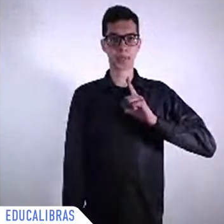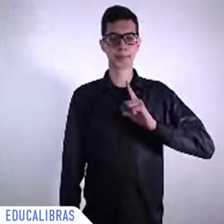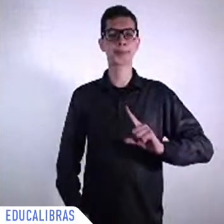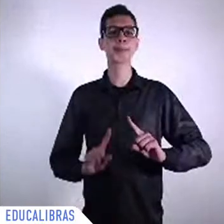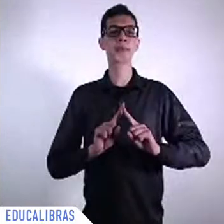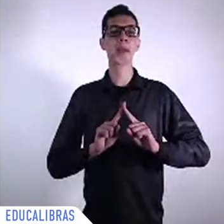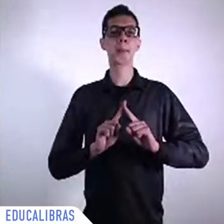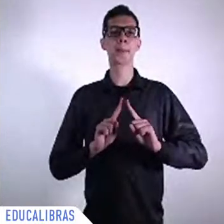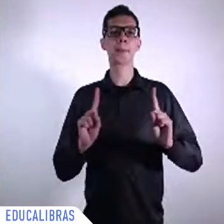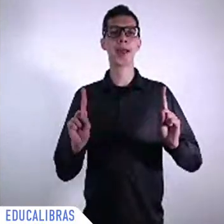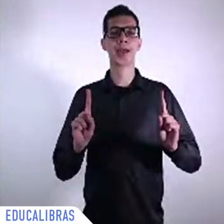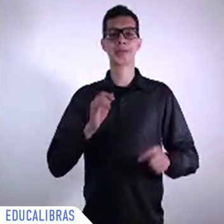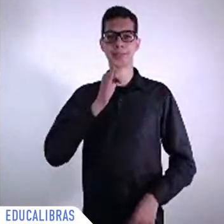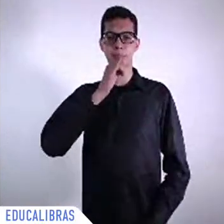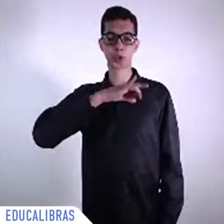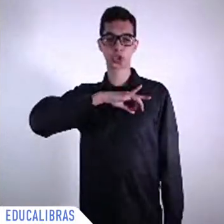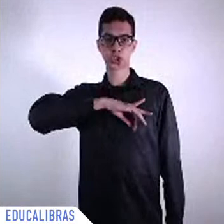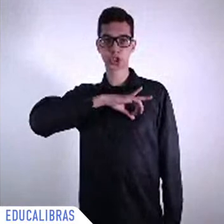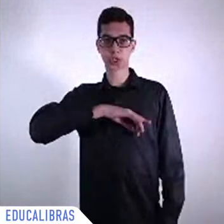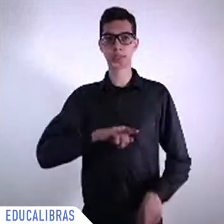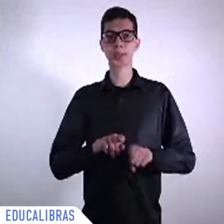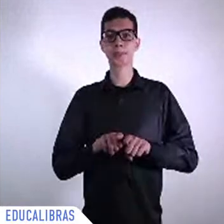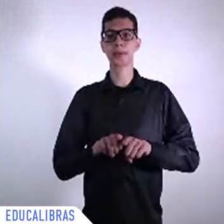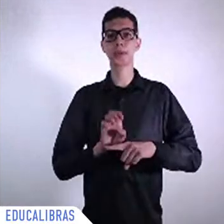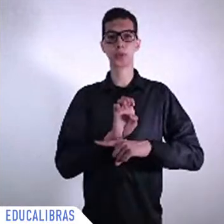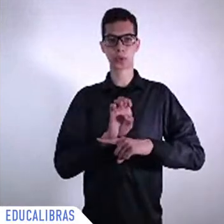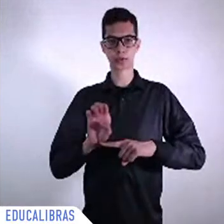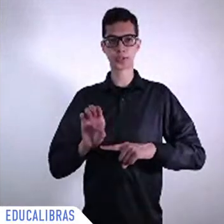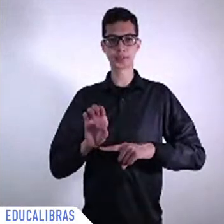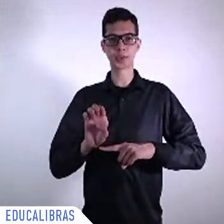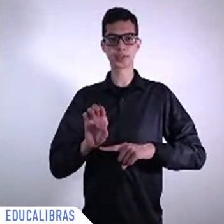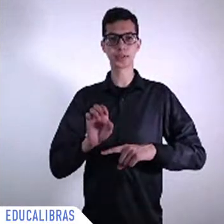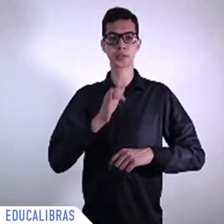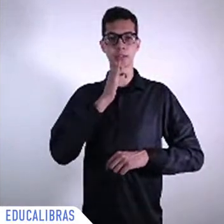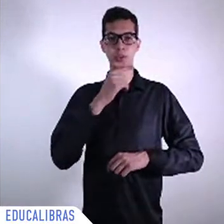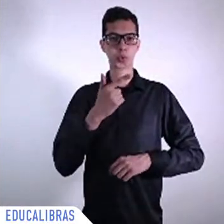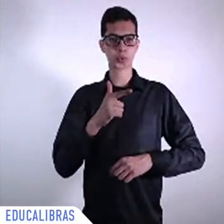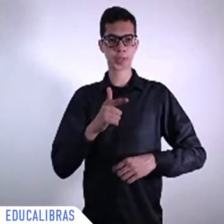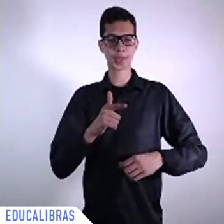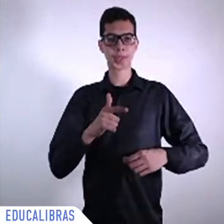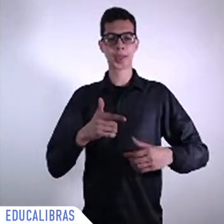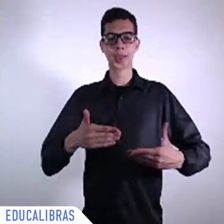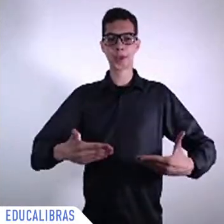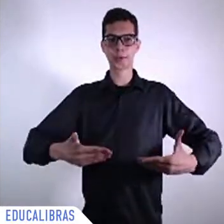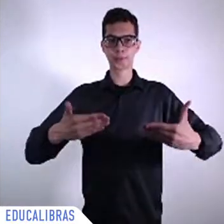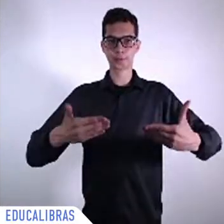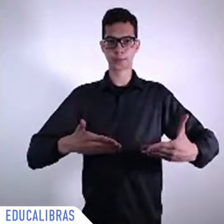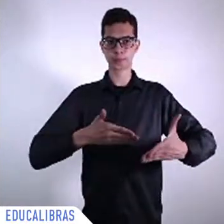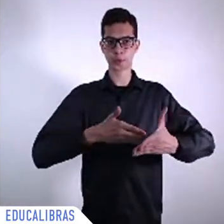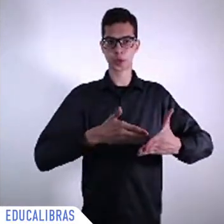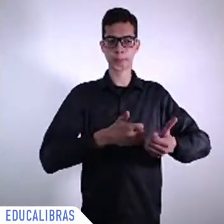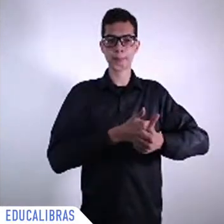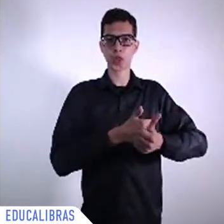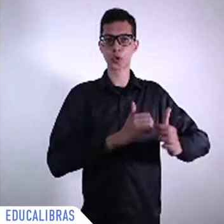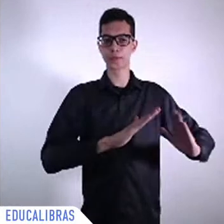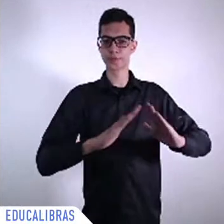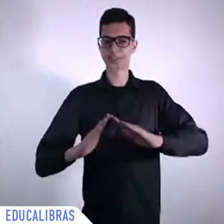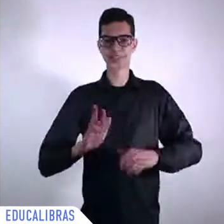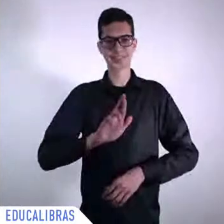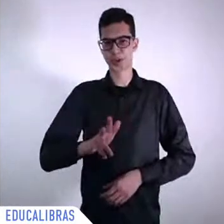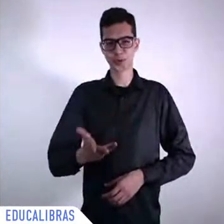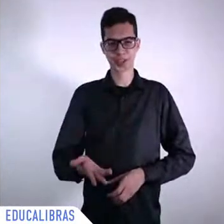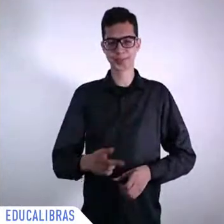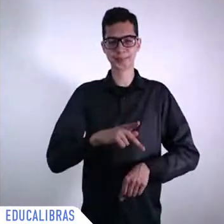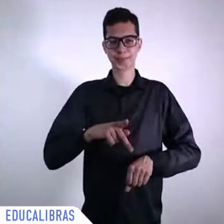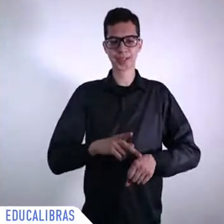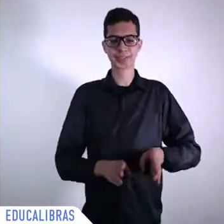I with them and the most astonishing thing if you say because that if you compare worldwide and I mean being in